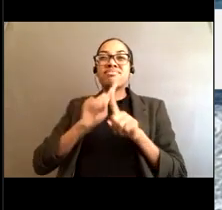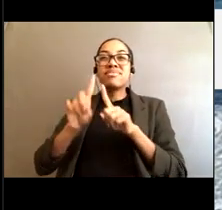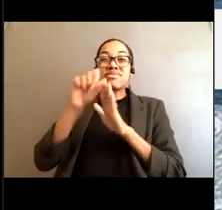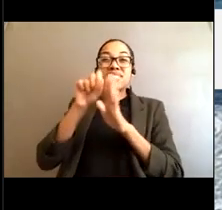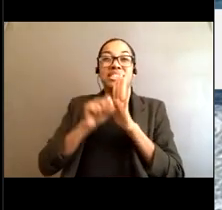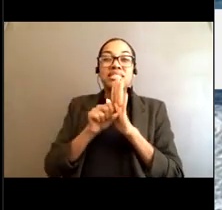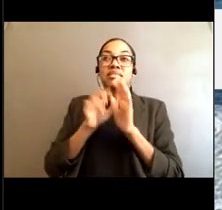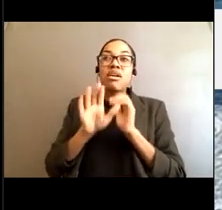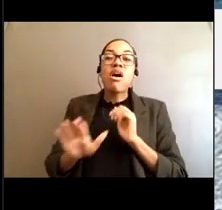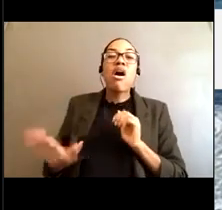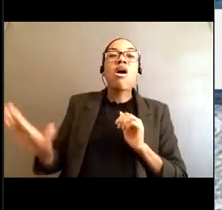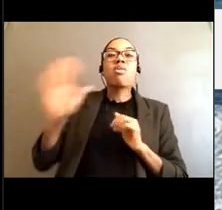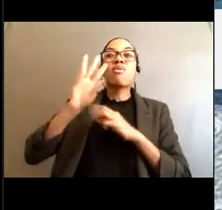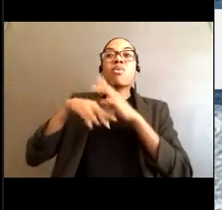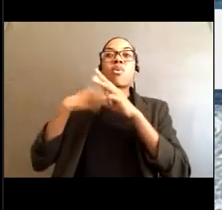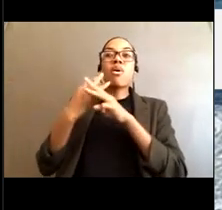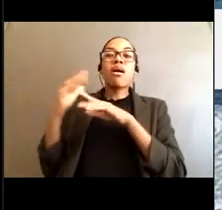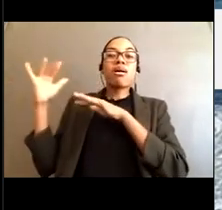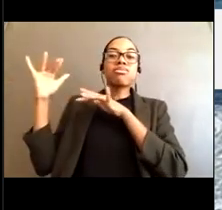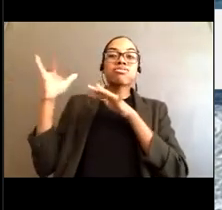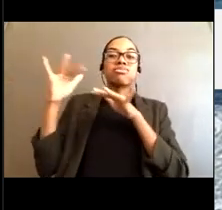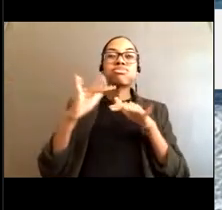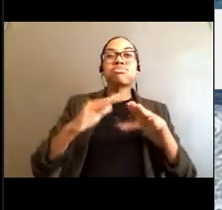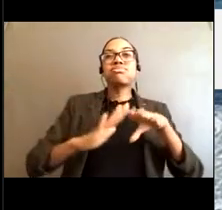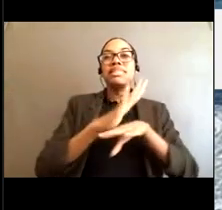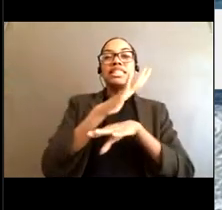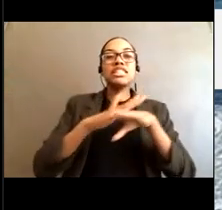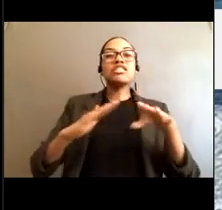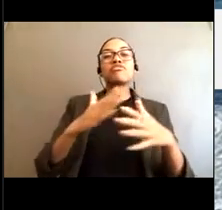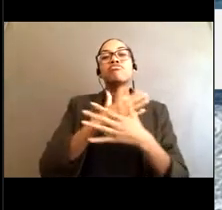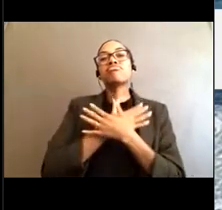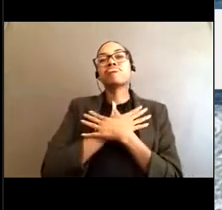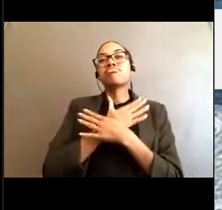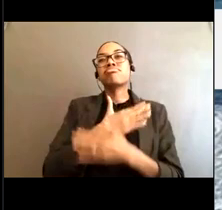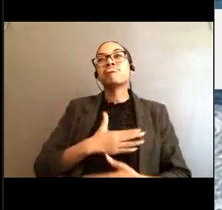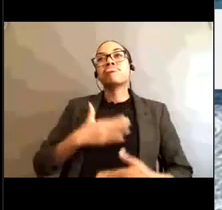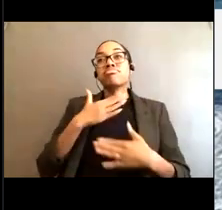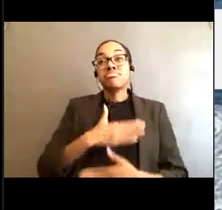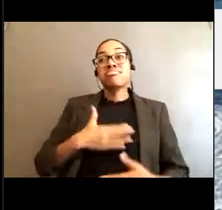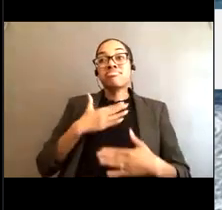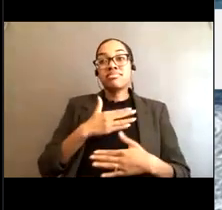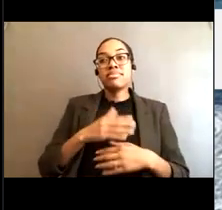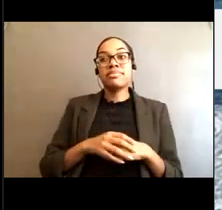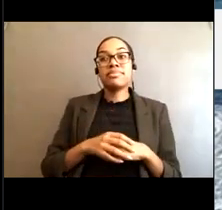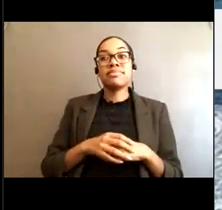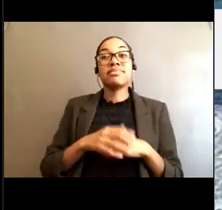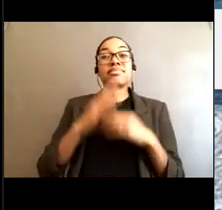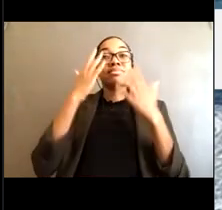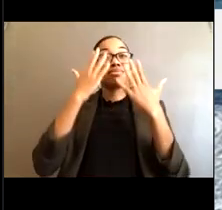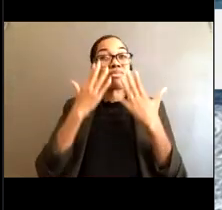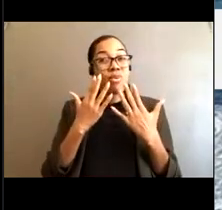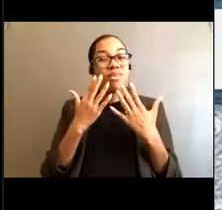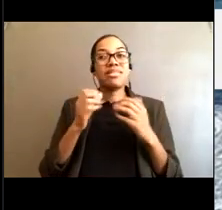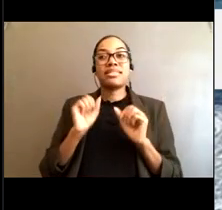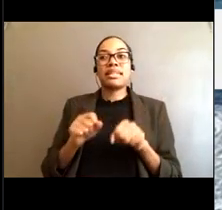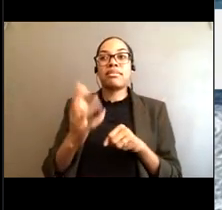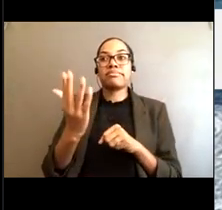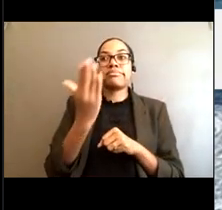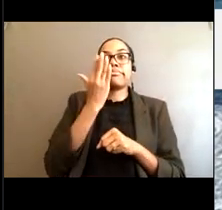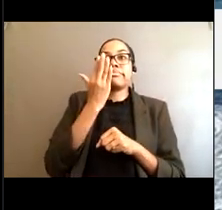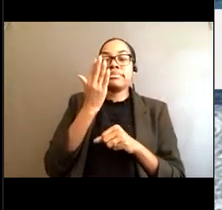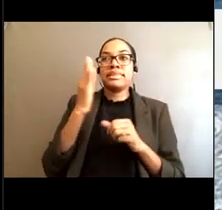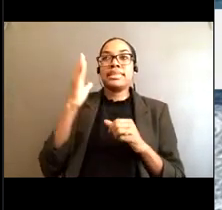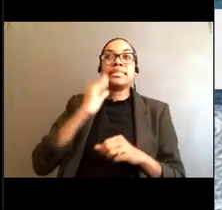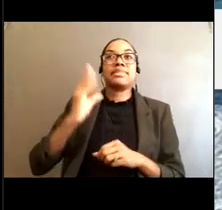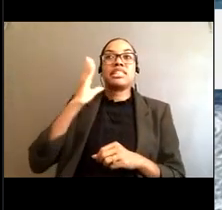and to have a good time. And unfortunately, sometimes they can run into this hazard, this rip current hazard.